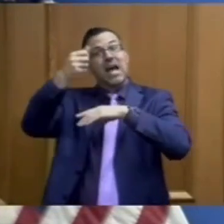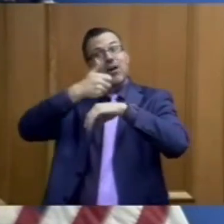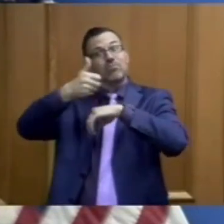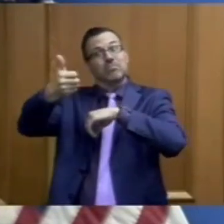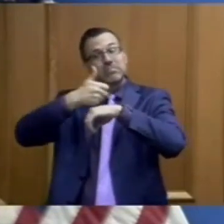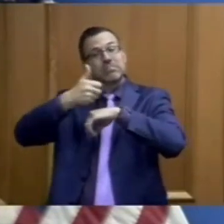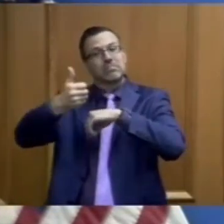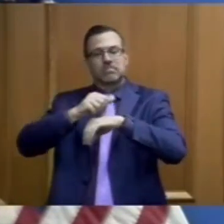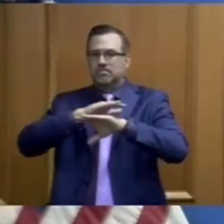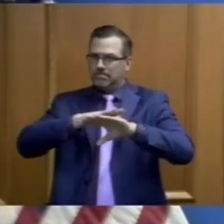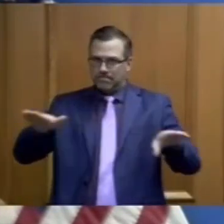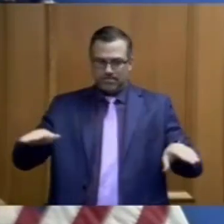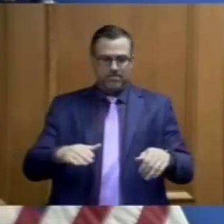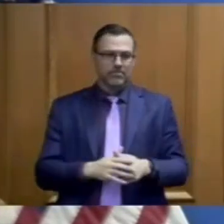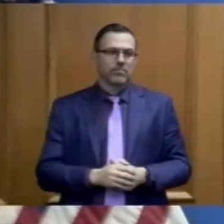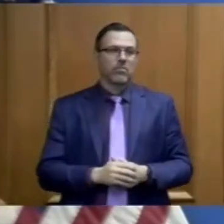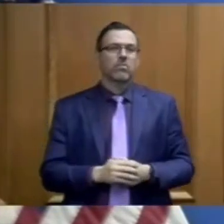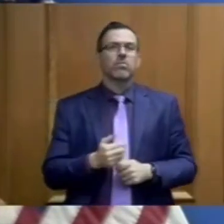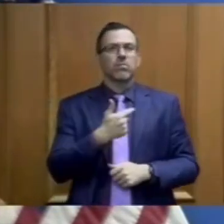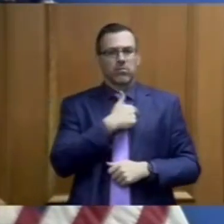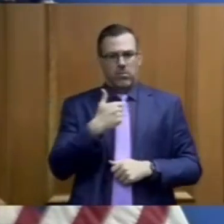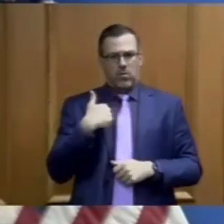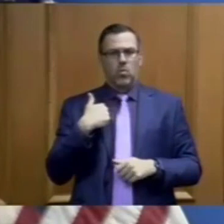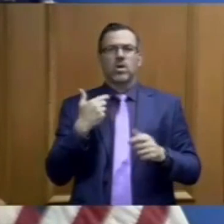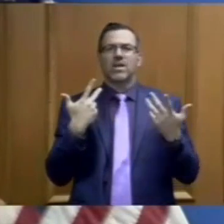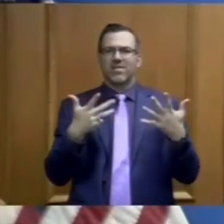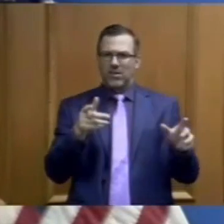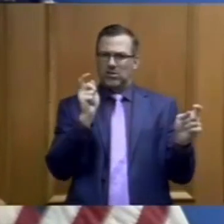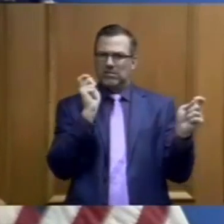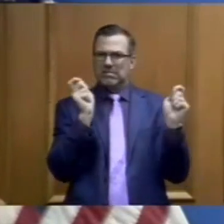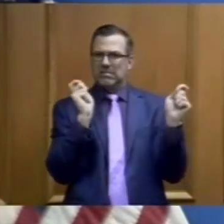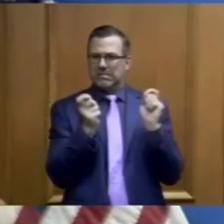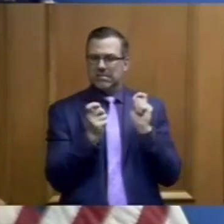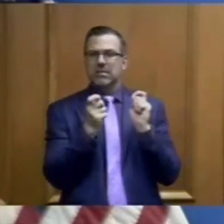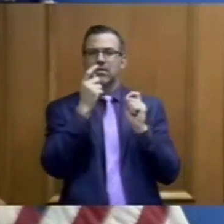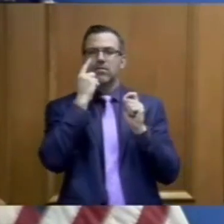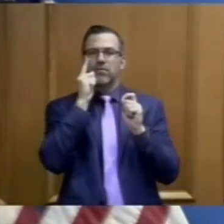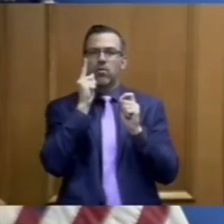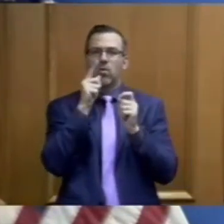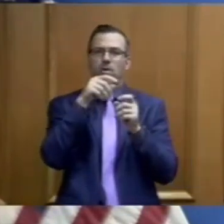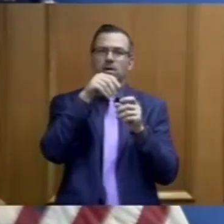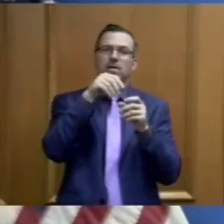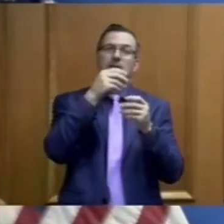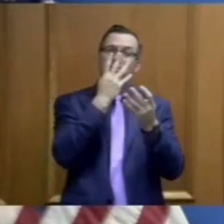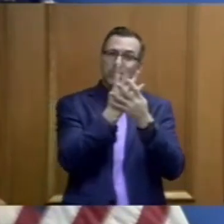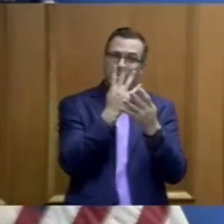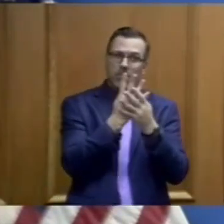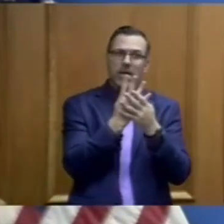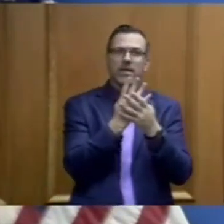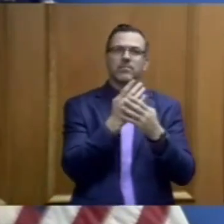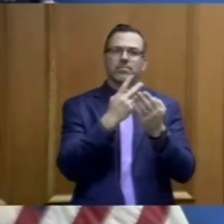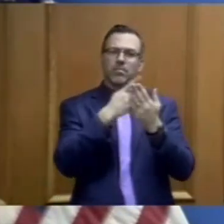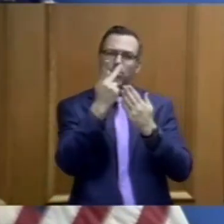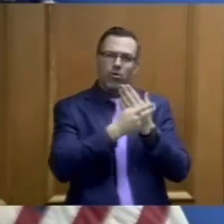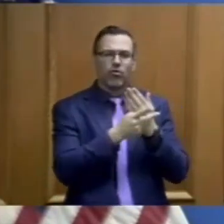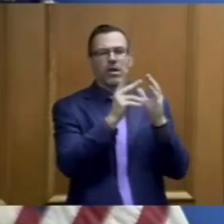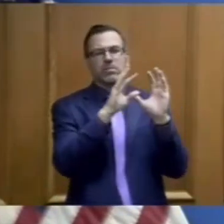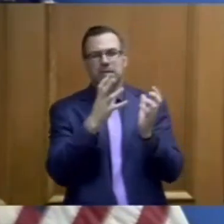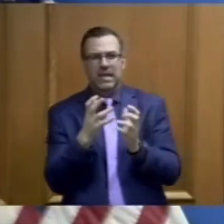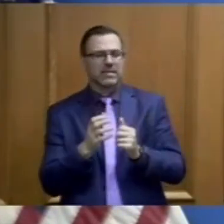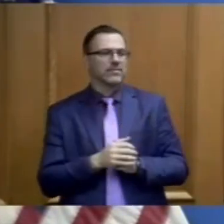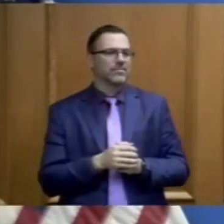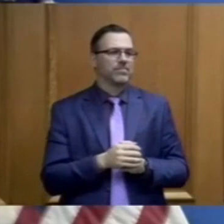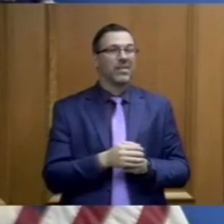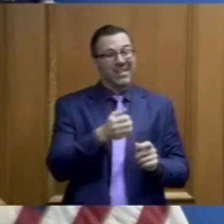jails. We have made modifications to our inmate programming. Medical co-pays were suspended for